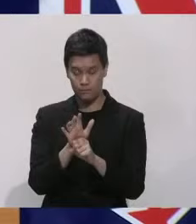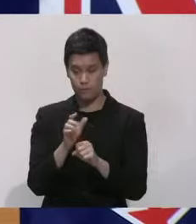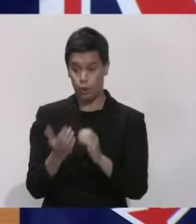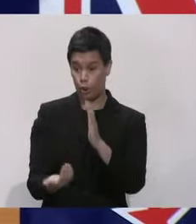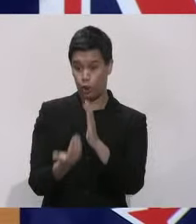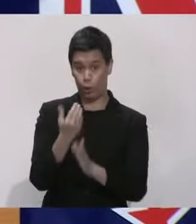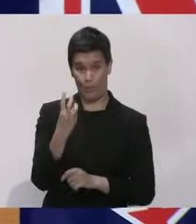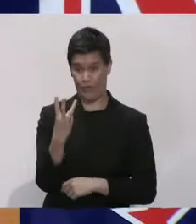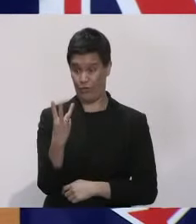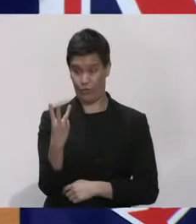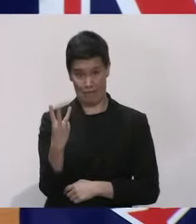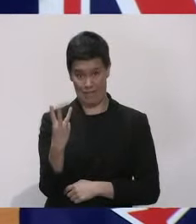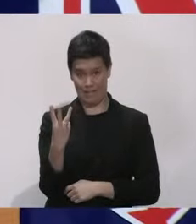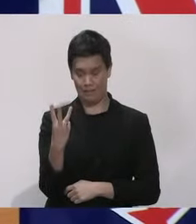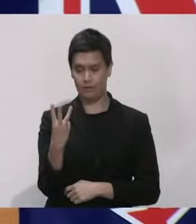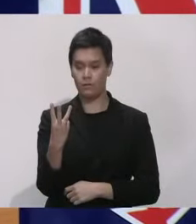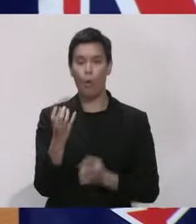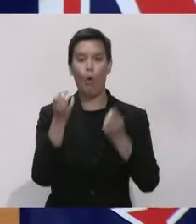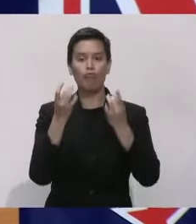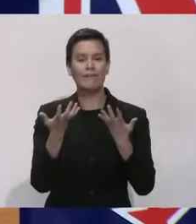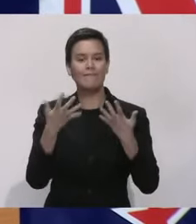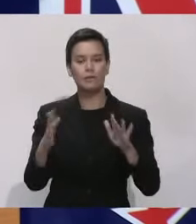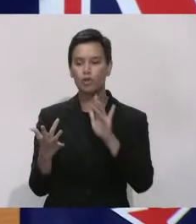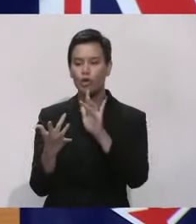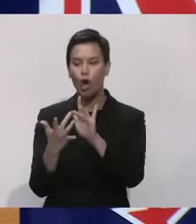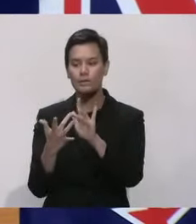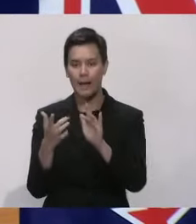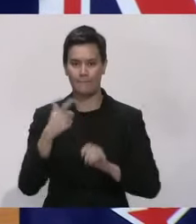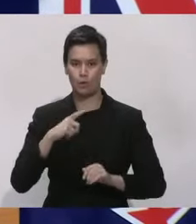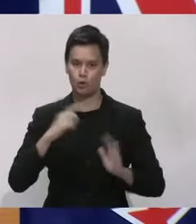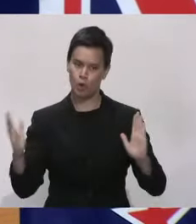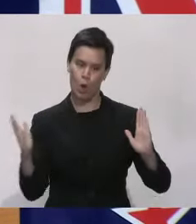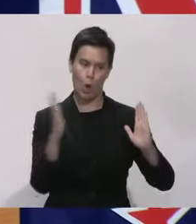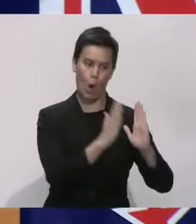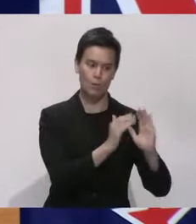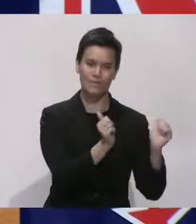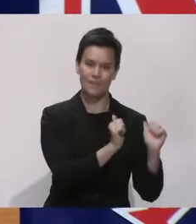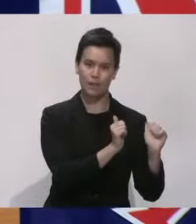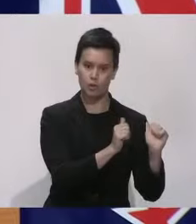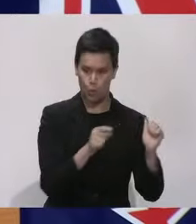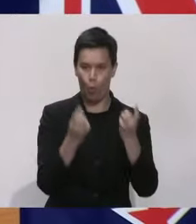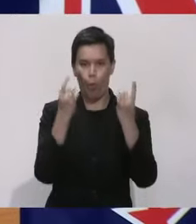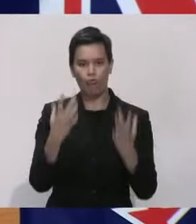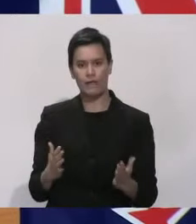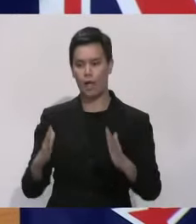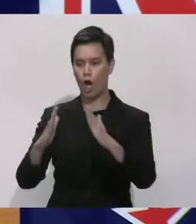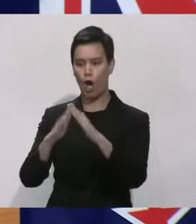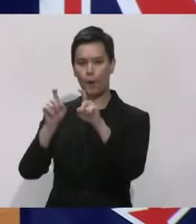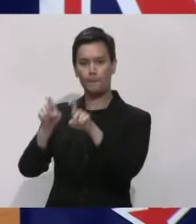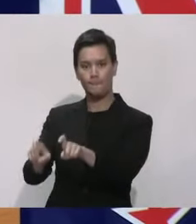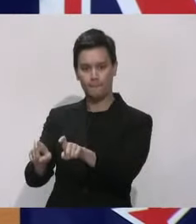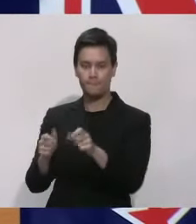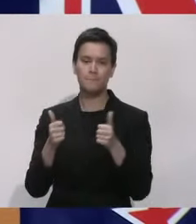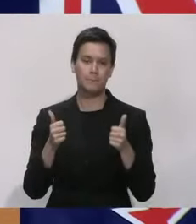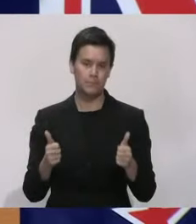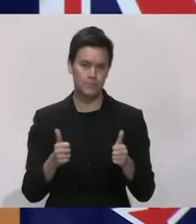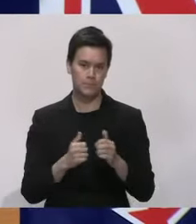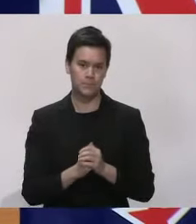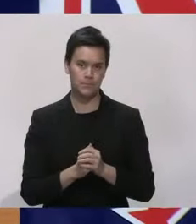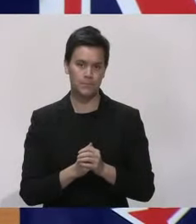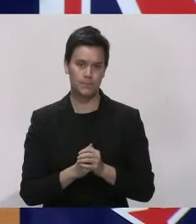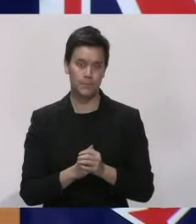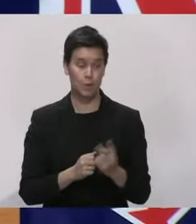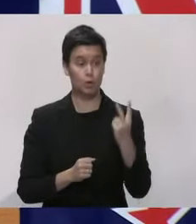and were already in self-isolation. Both the imported cases were detected at the managed